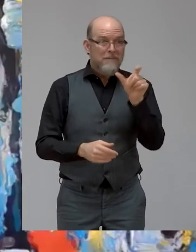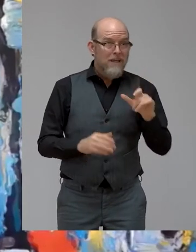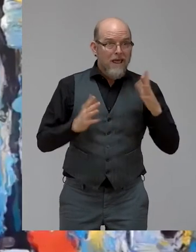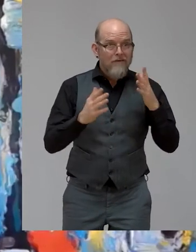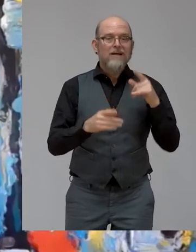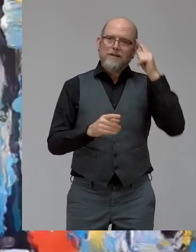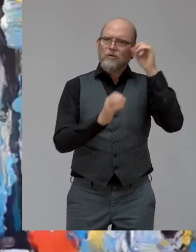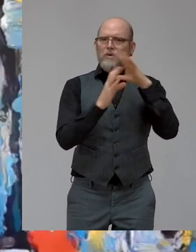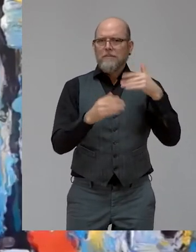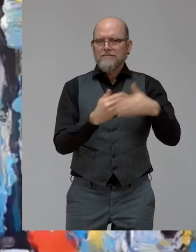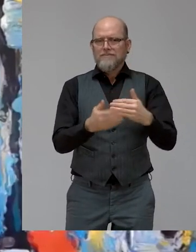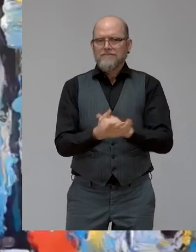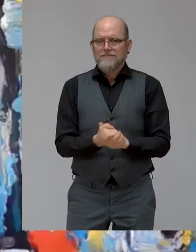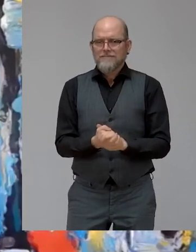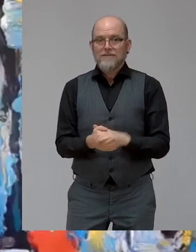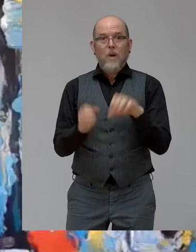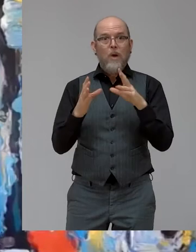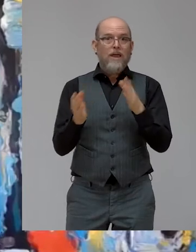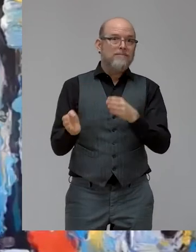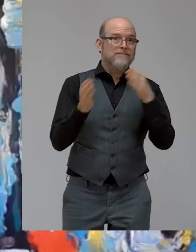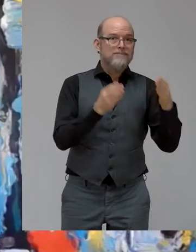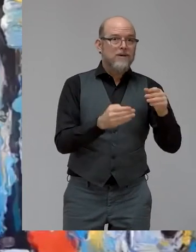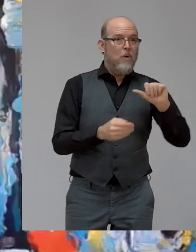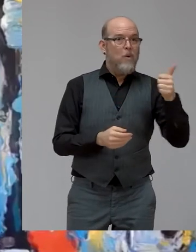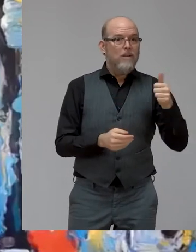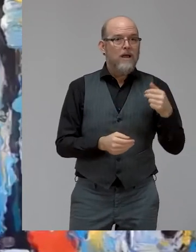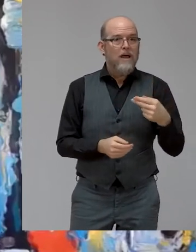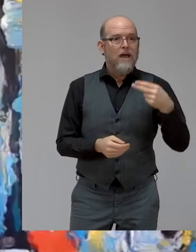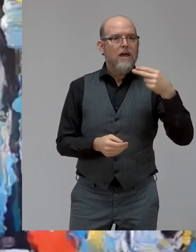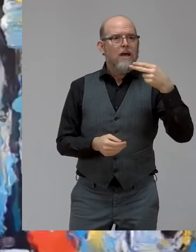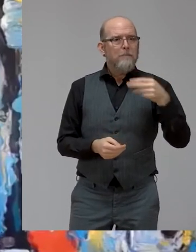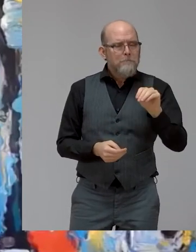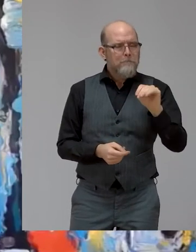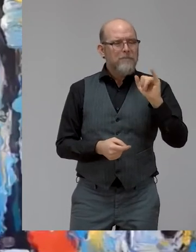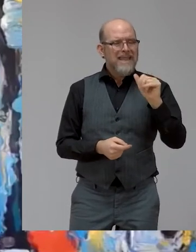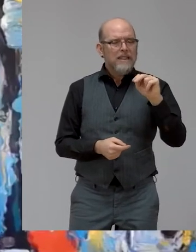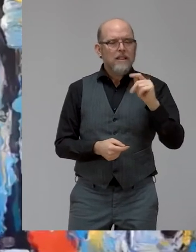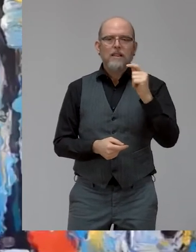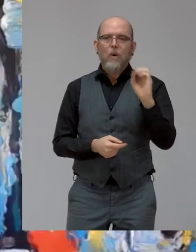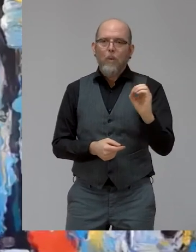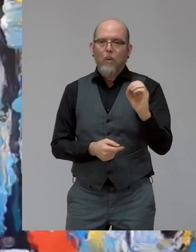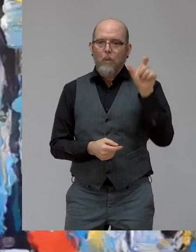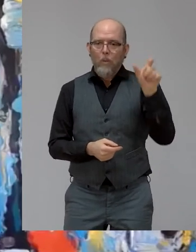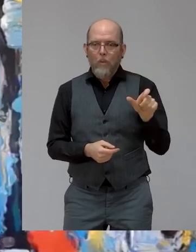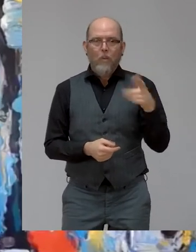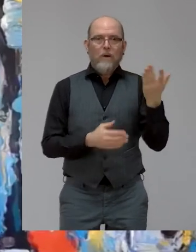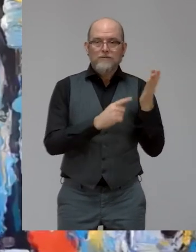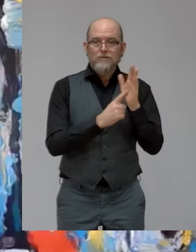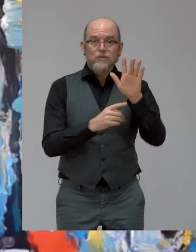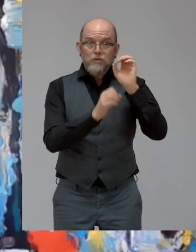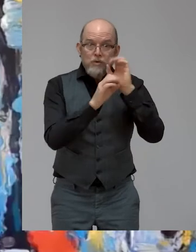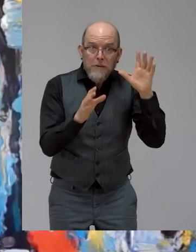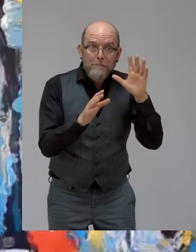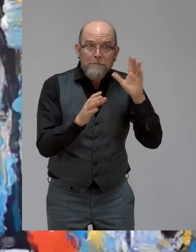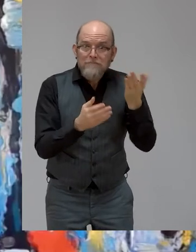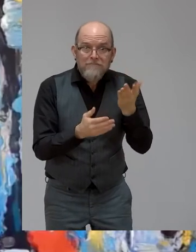friend, and you can say only the dream now because we will put you first in the tip cycle. Hector is a senior accessibility